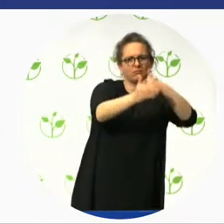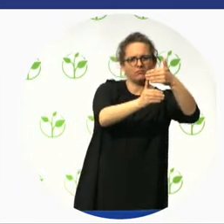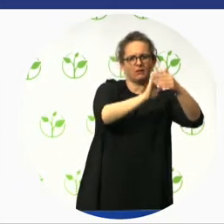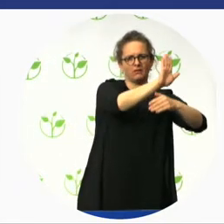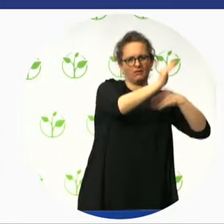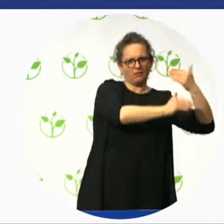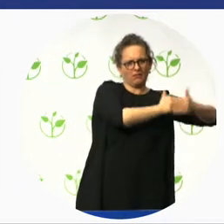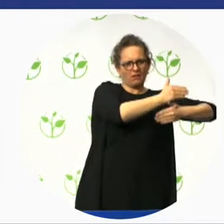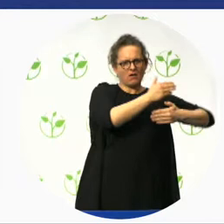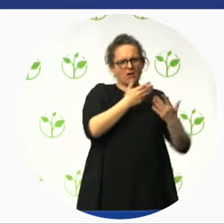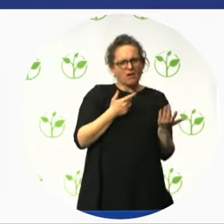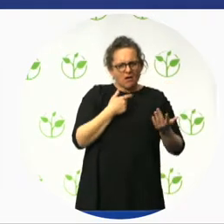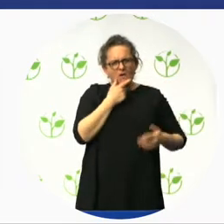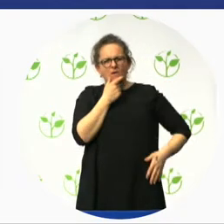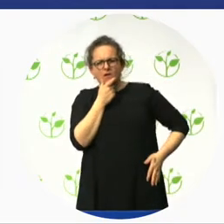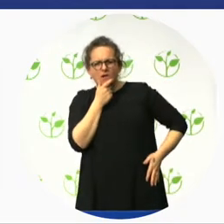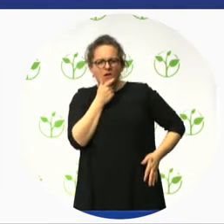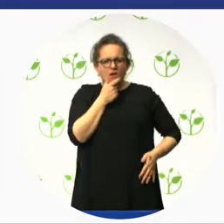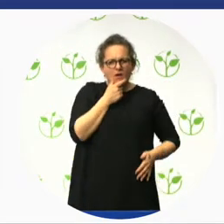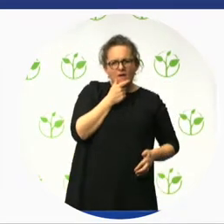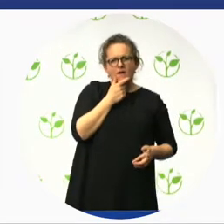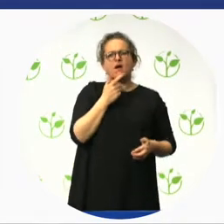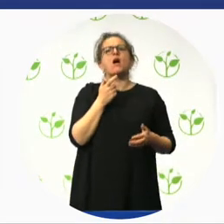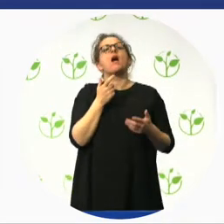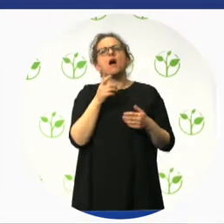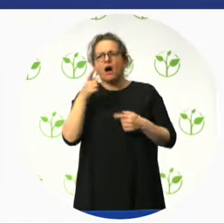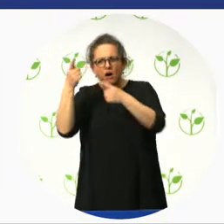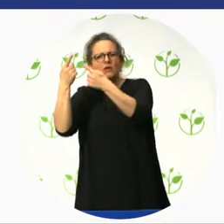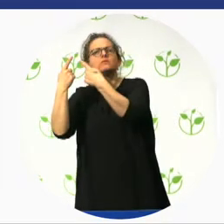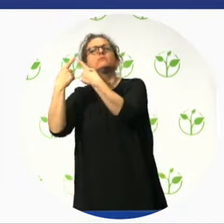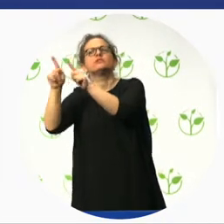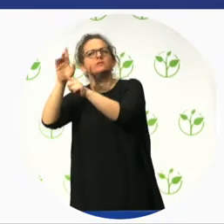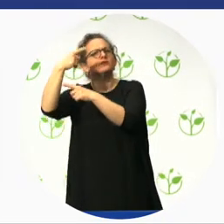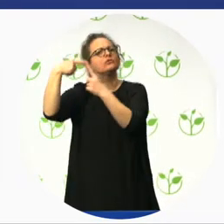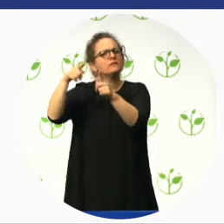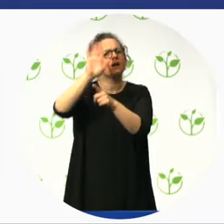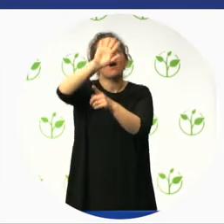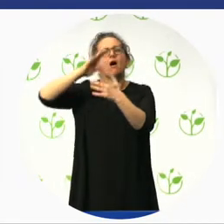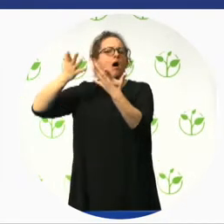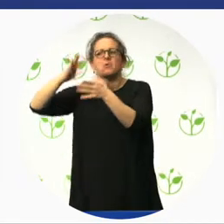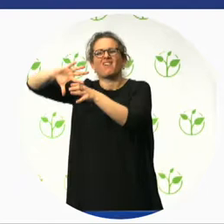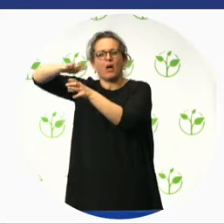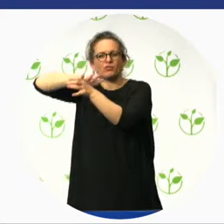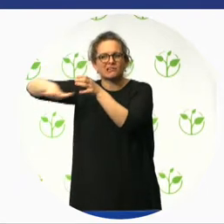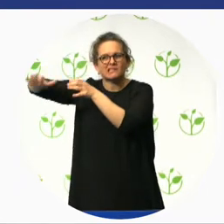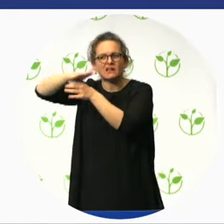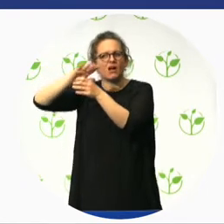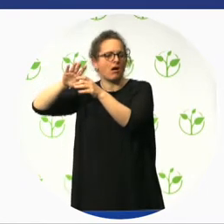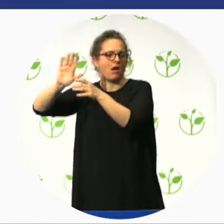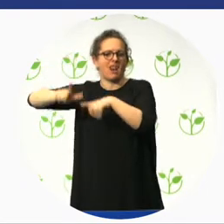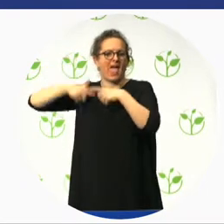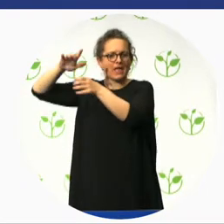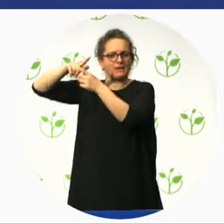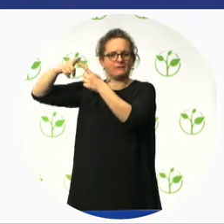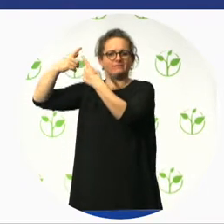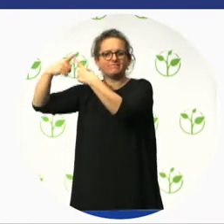and play. And, ultimately, that's based on a lot of the universal design principles that those of you that